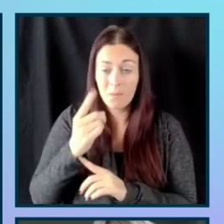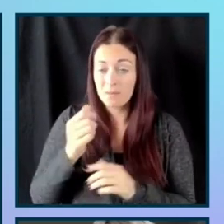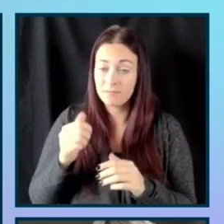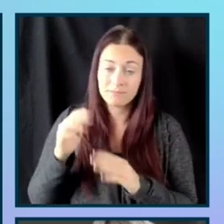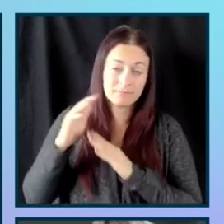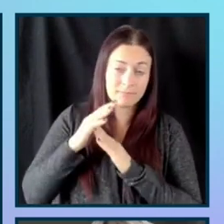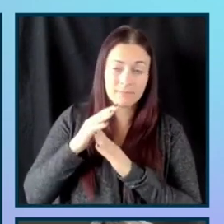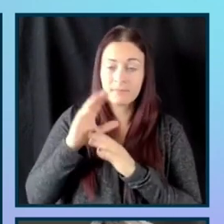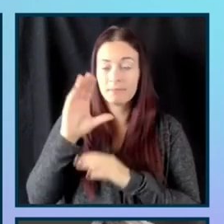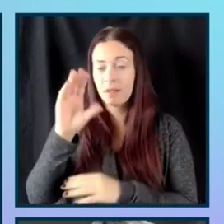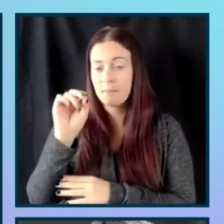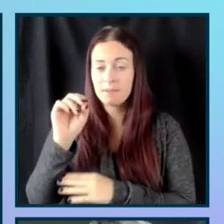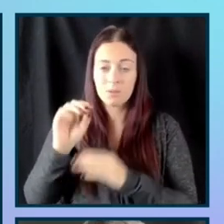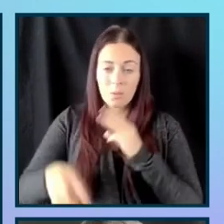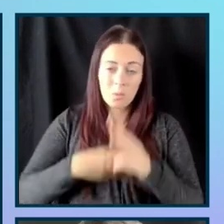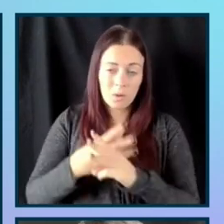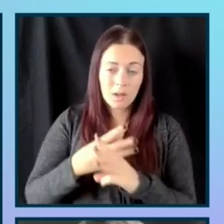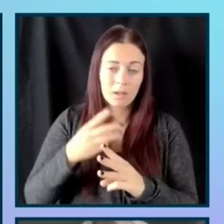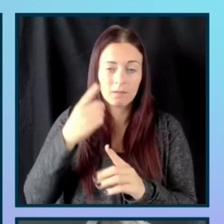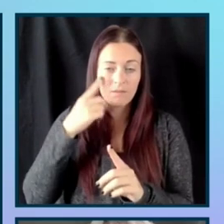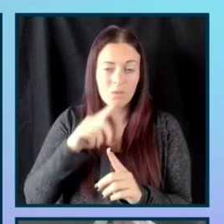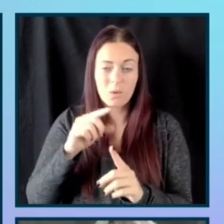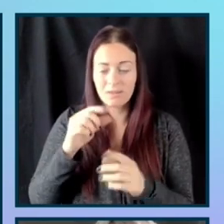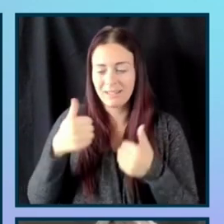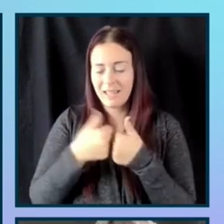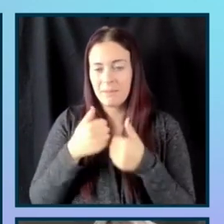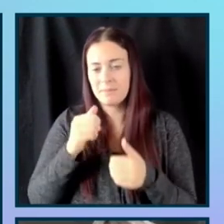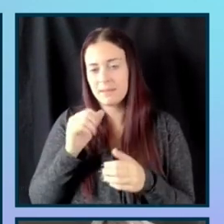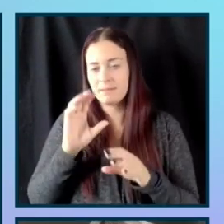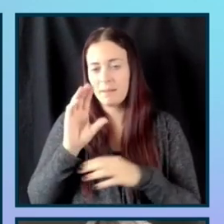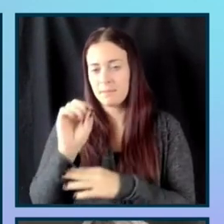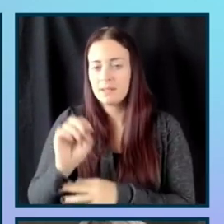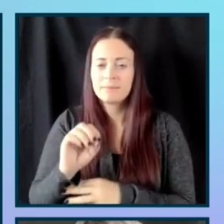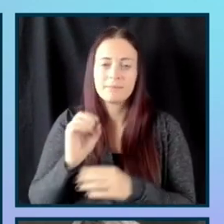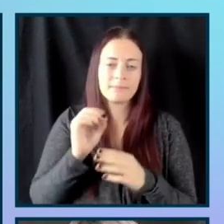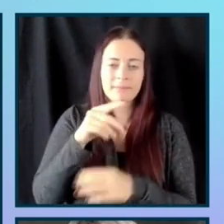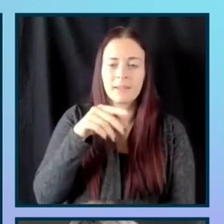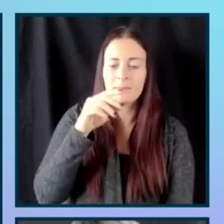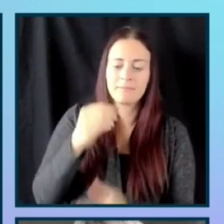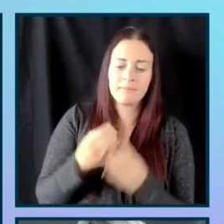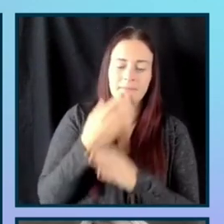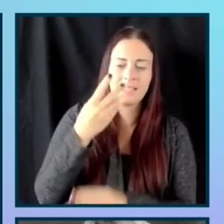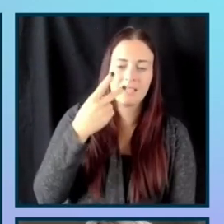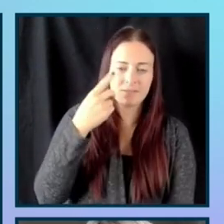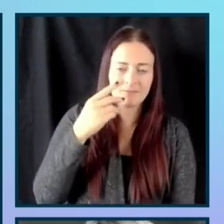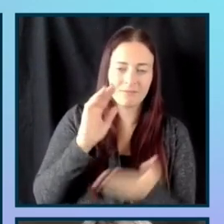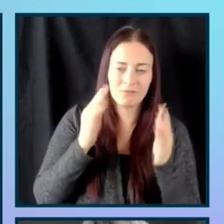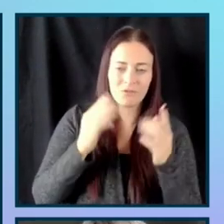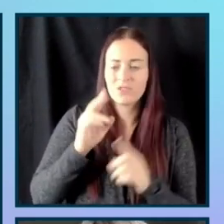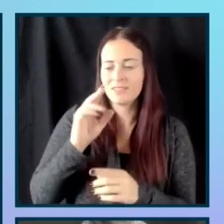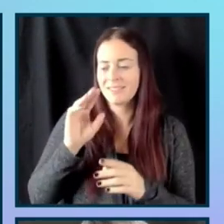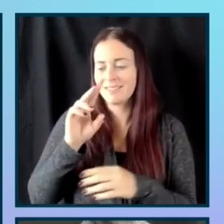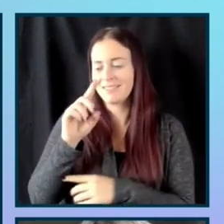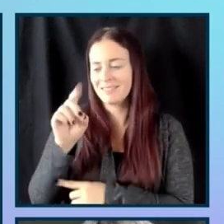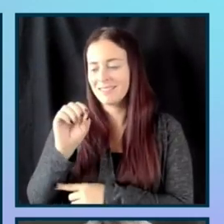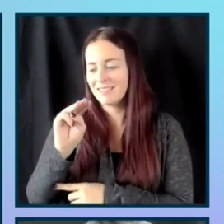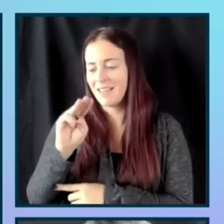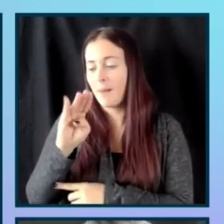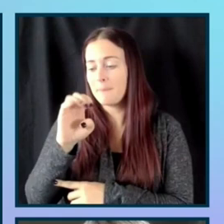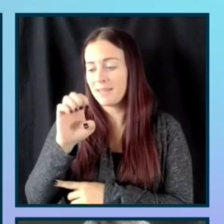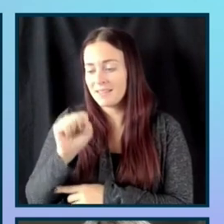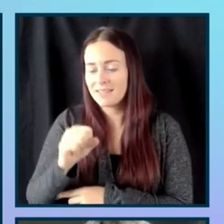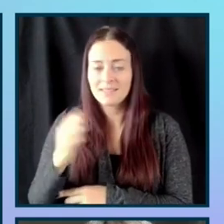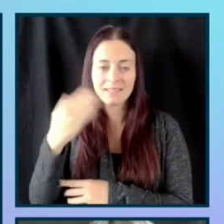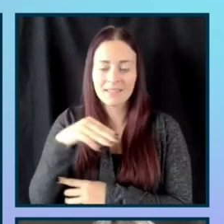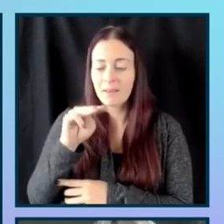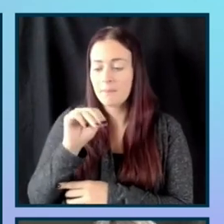We produce such titles as FIFA, Apex, Plants vs. Zombies, and Madden. So run the gamut of a lot of